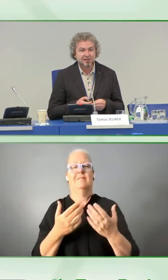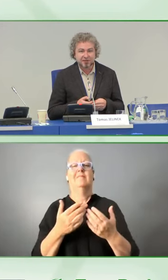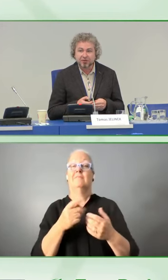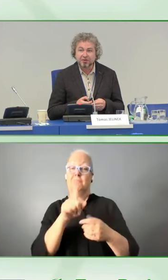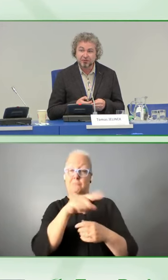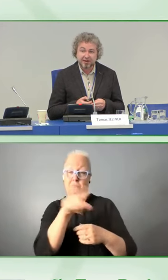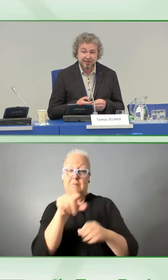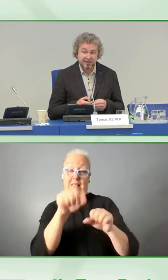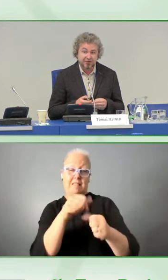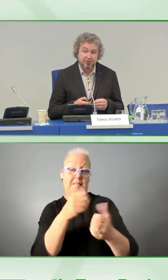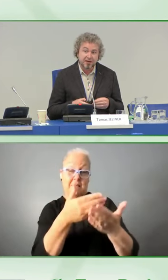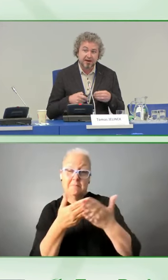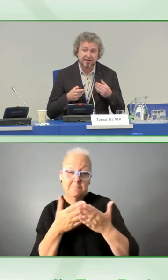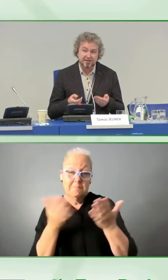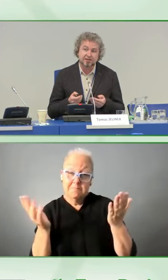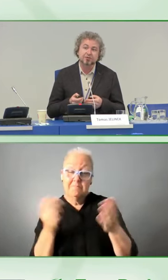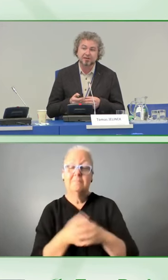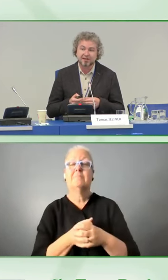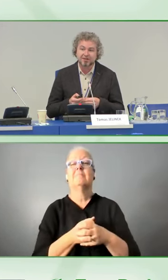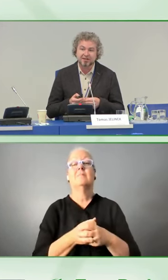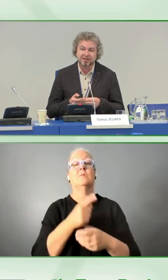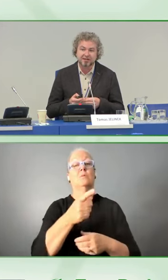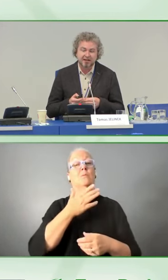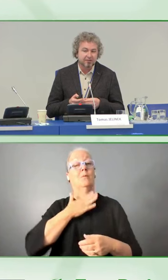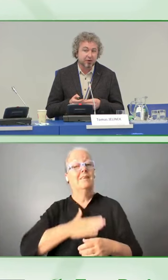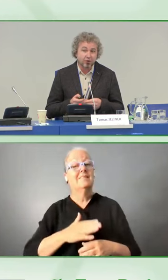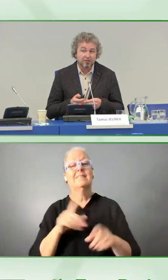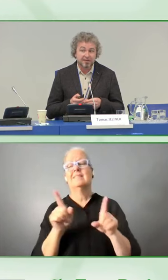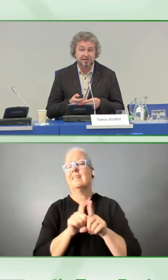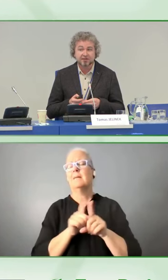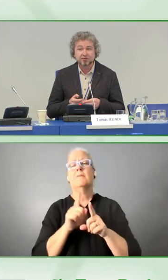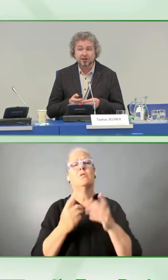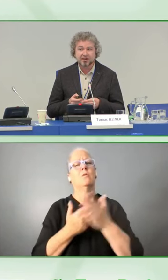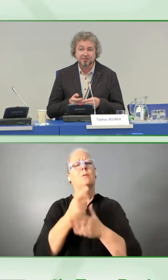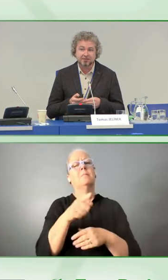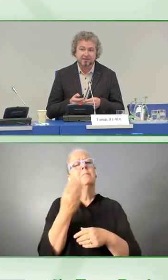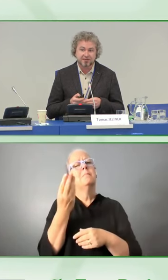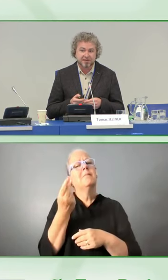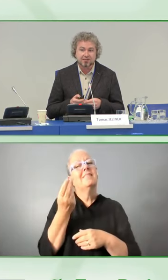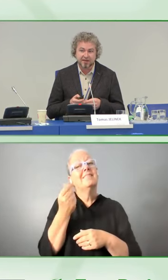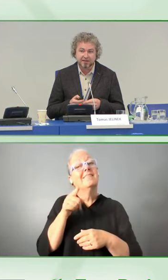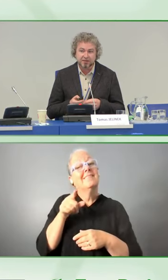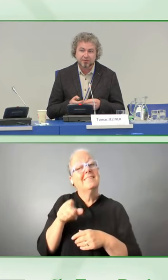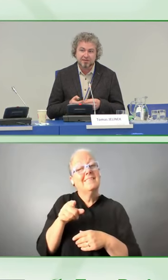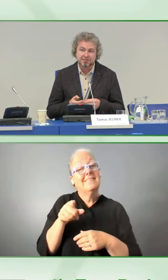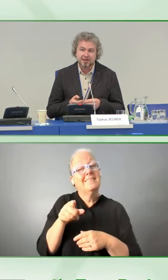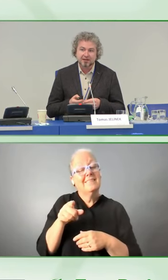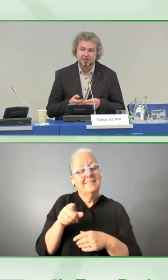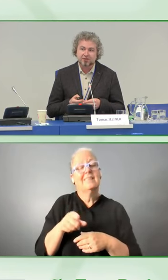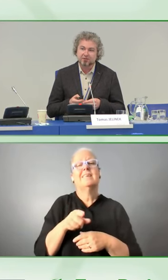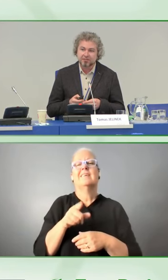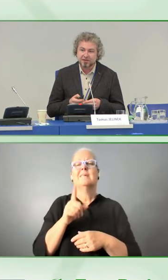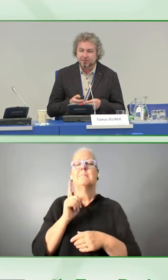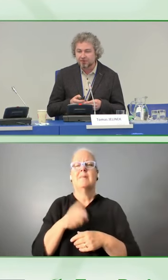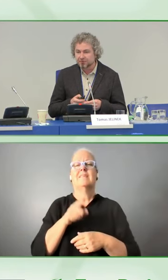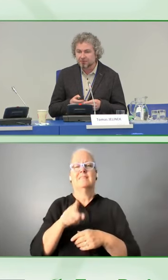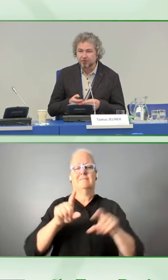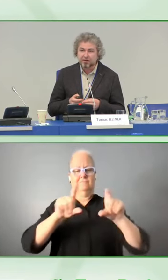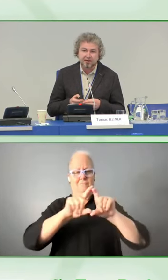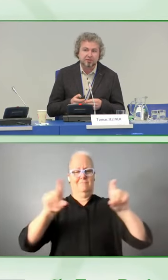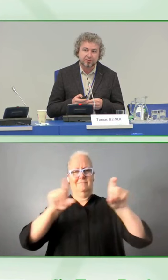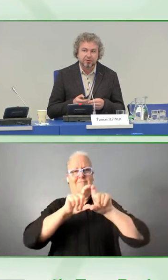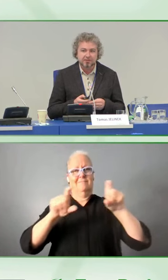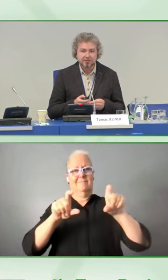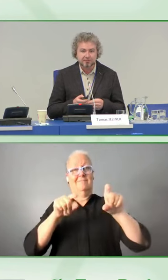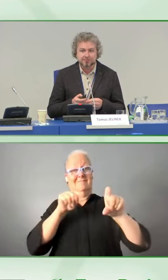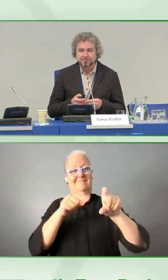Because in order to add a new currency to the cache reader, we always need to have physical banknotes. So people from